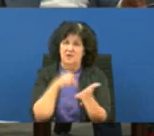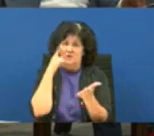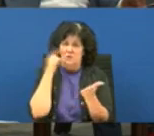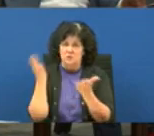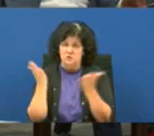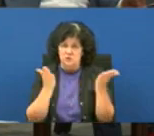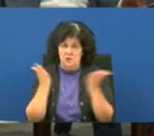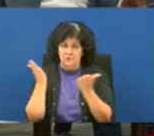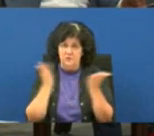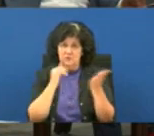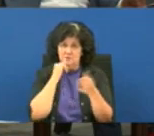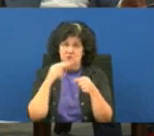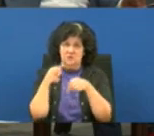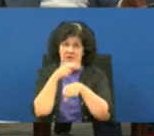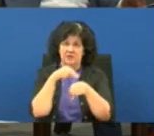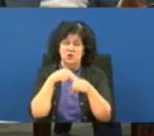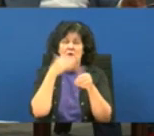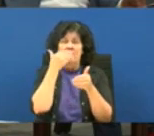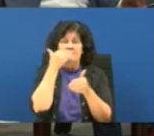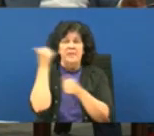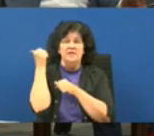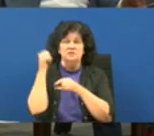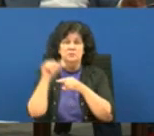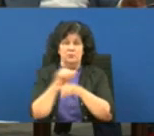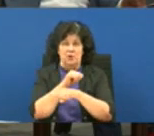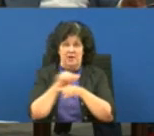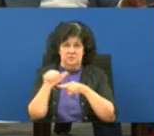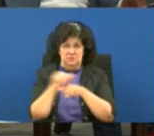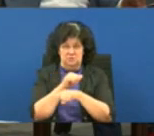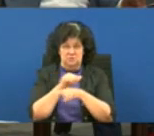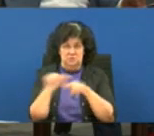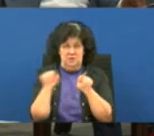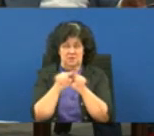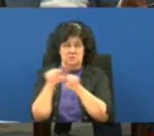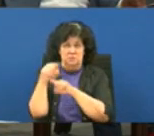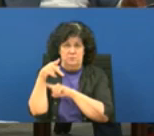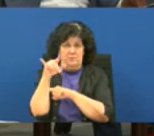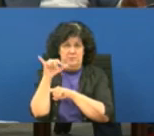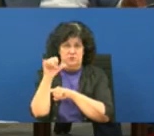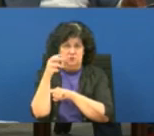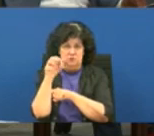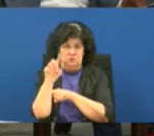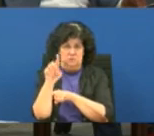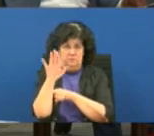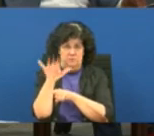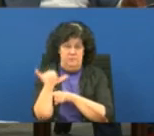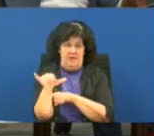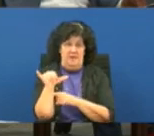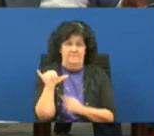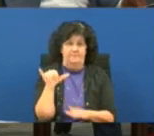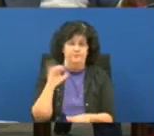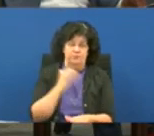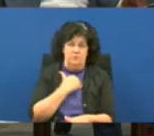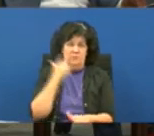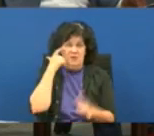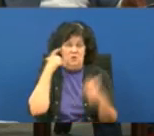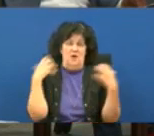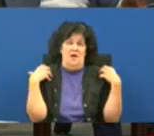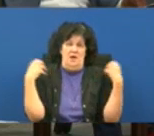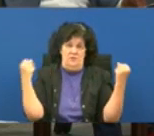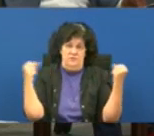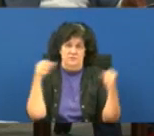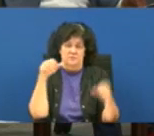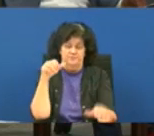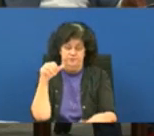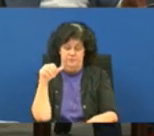is the national best practice as published by our substance abuse mental health service administration in 2020. i know that because i was